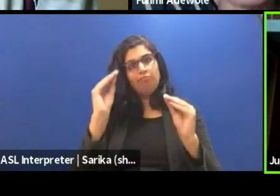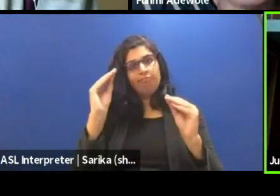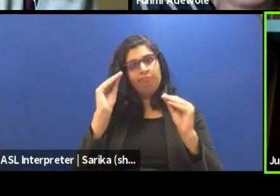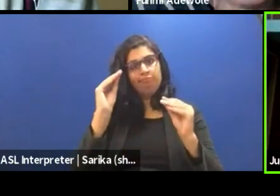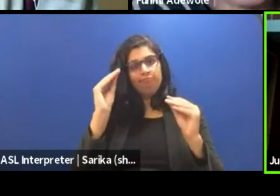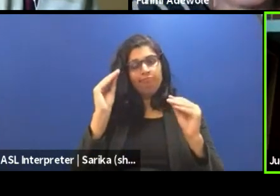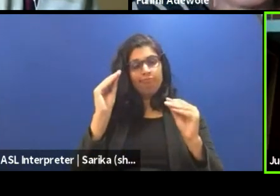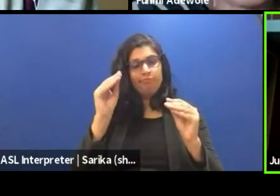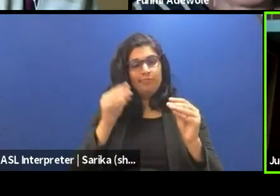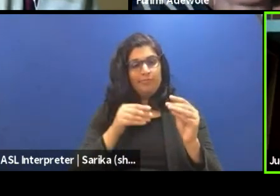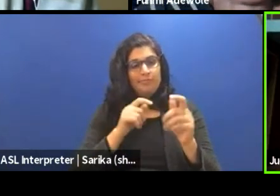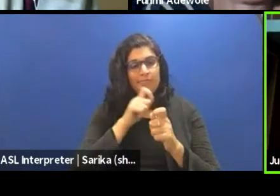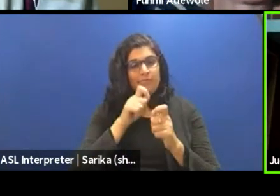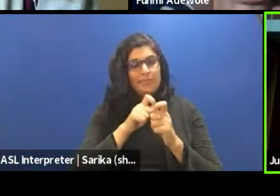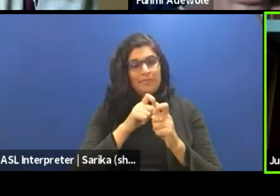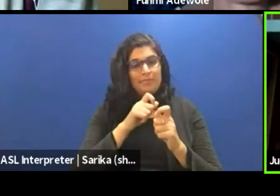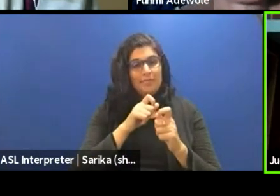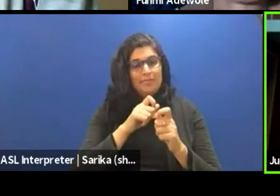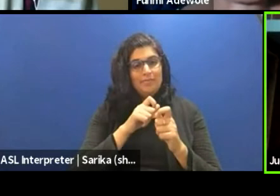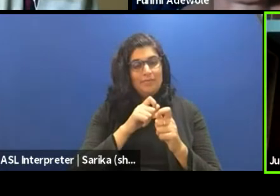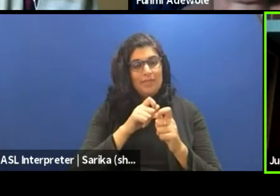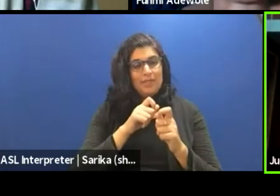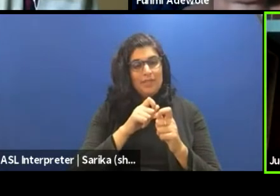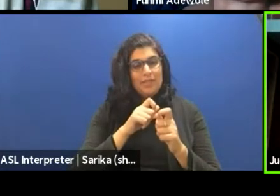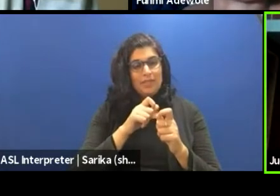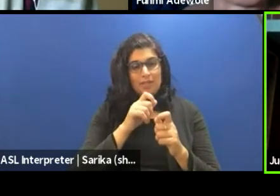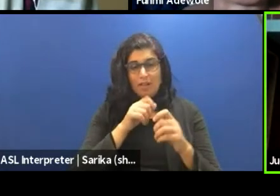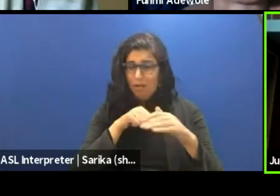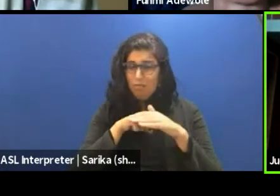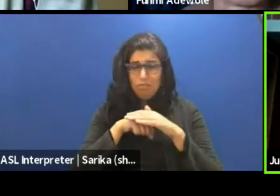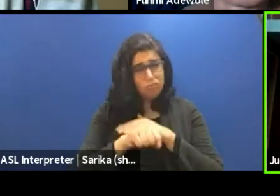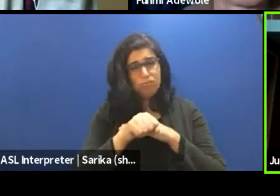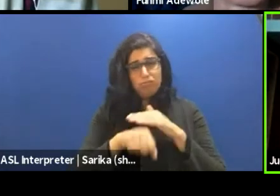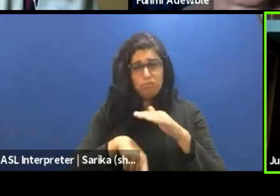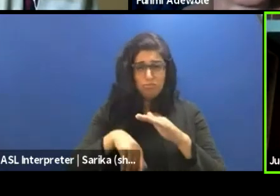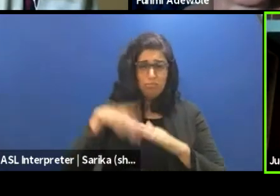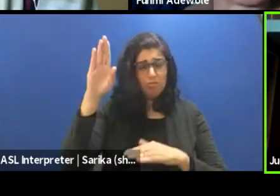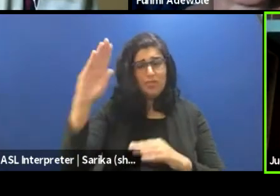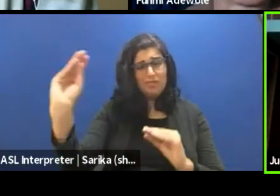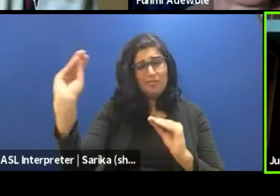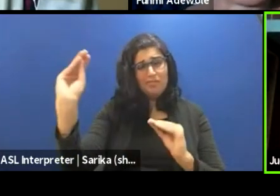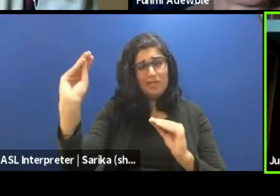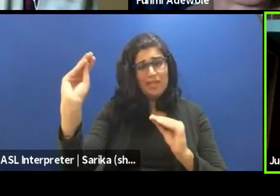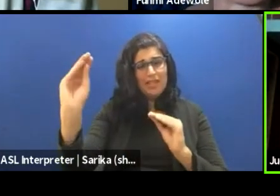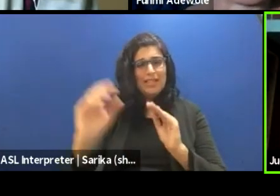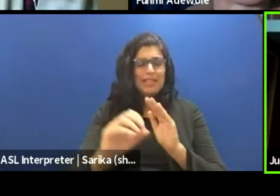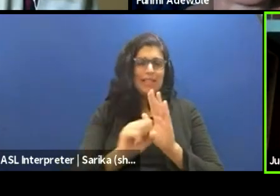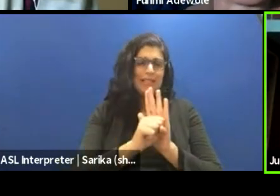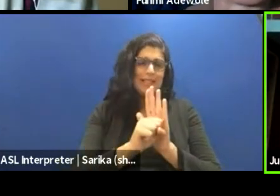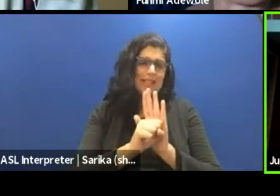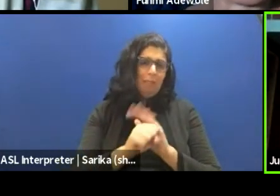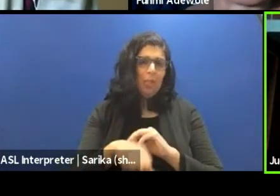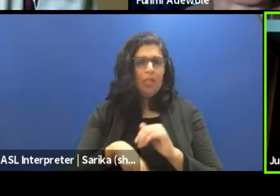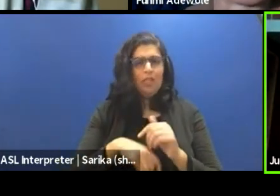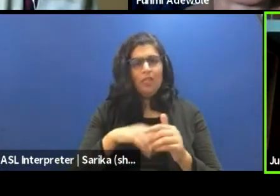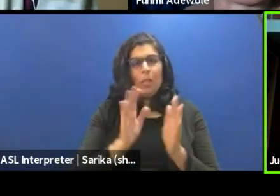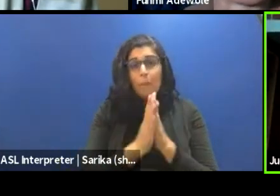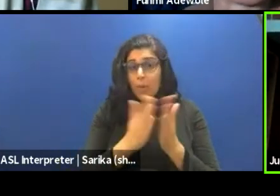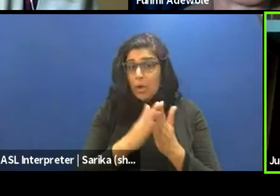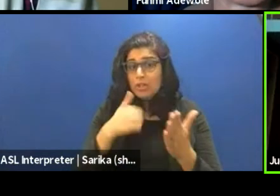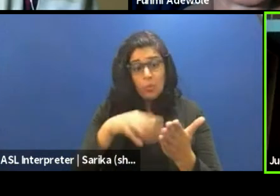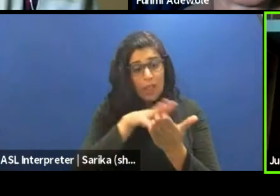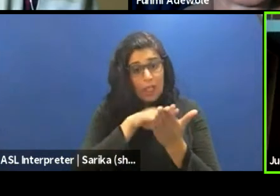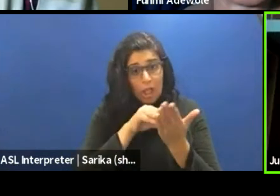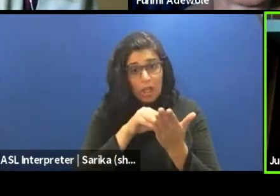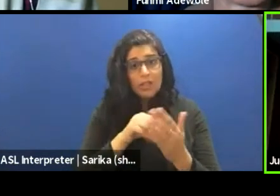doesn't even have to be tertiary, right from our childhood, the kind of symbols, know, the kind of books we learn